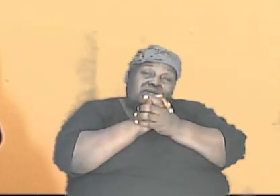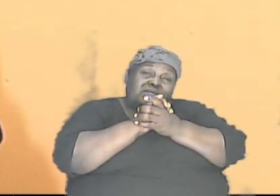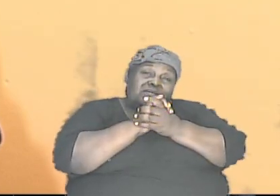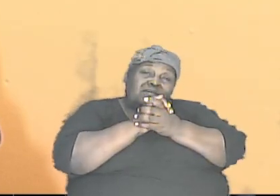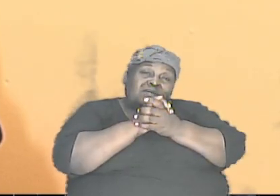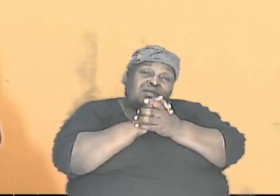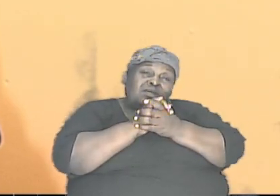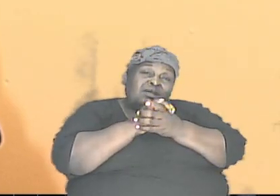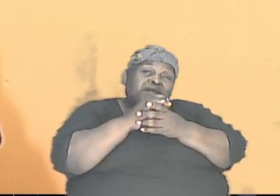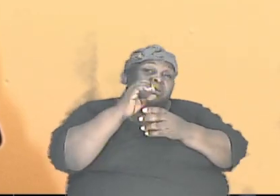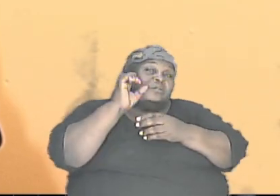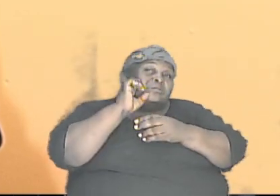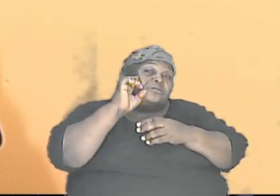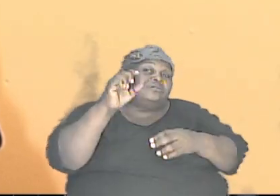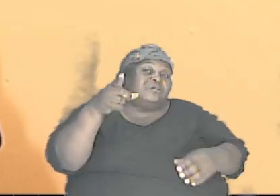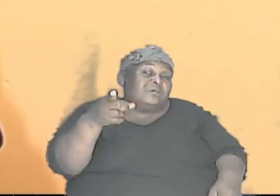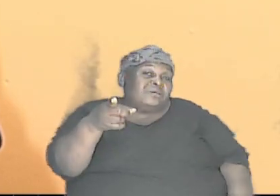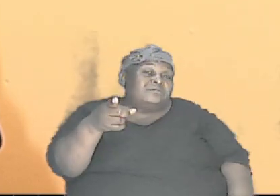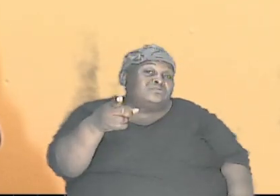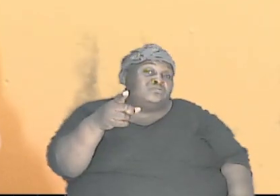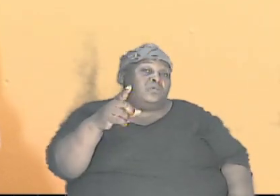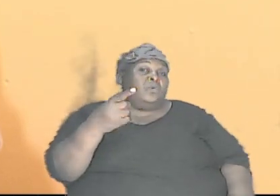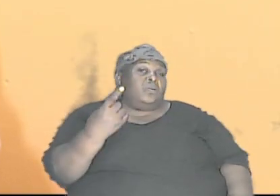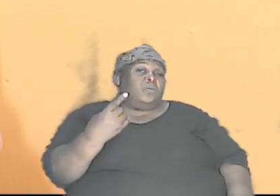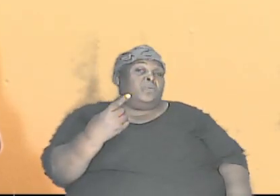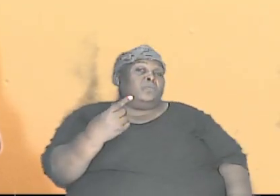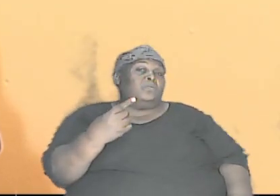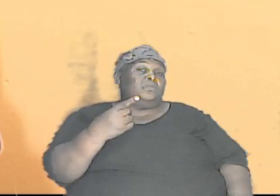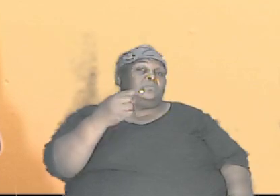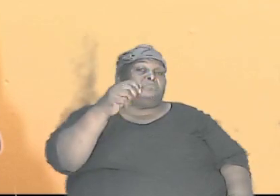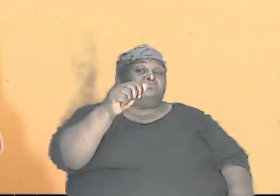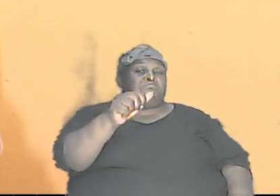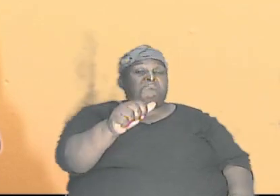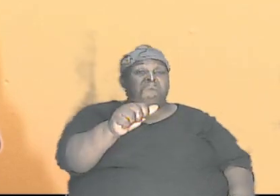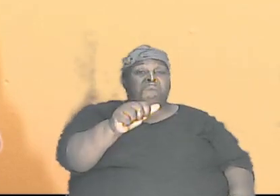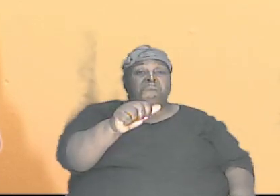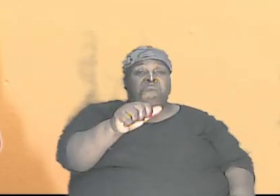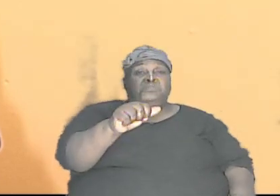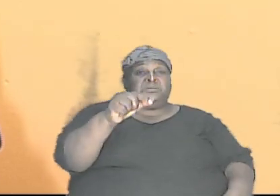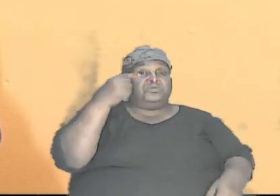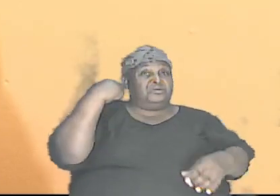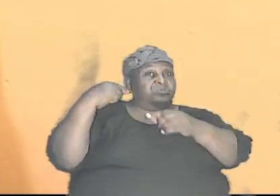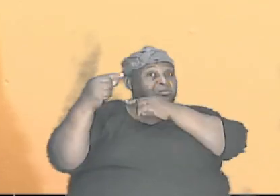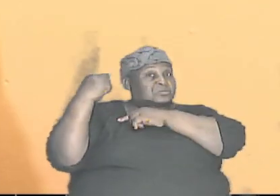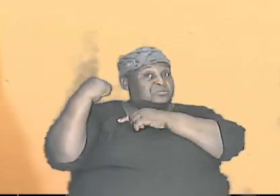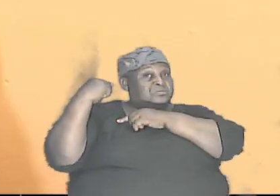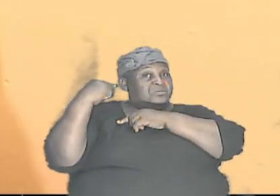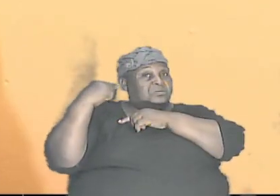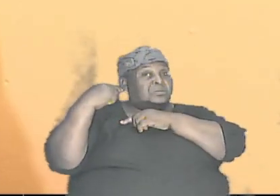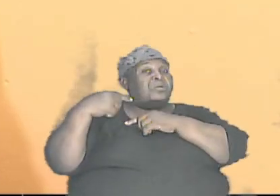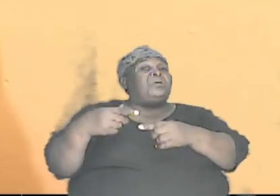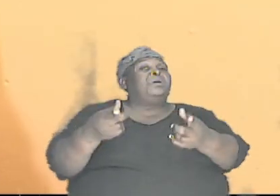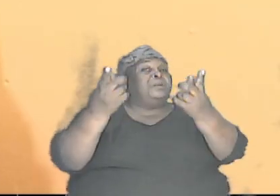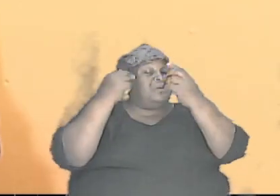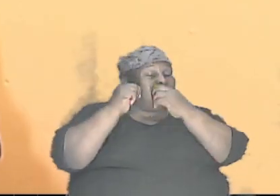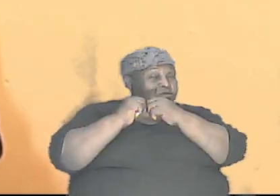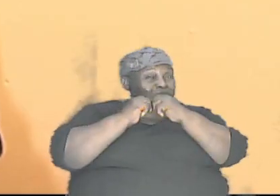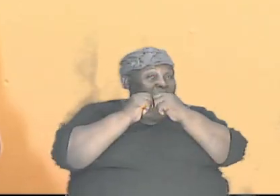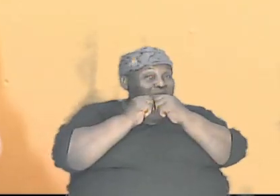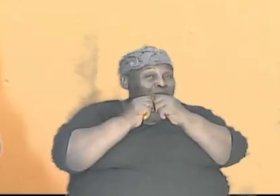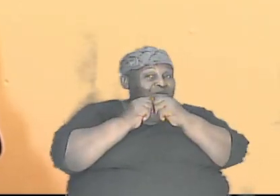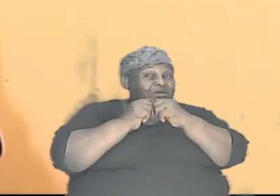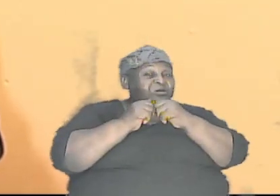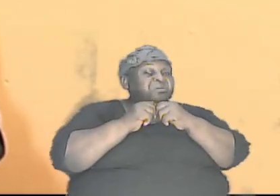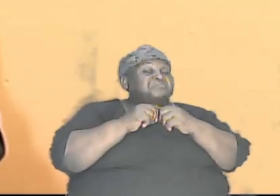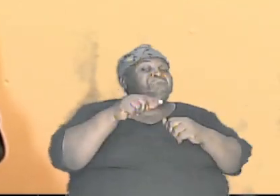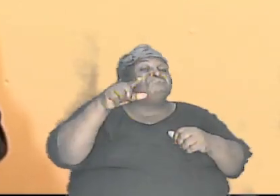and she has only common A genes also and they get together. She would have